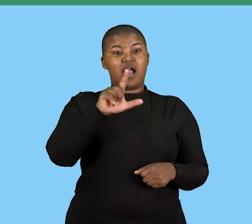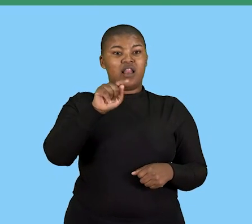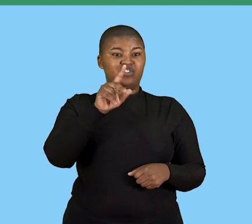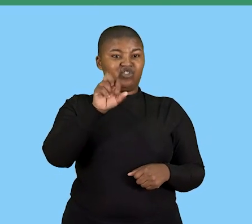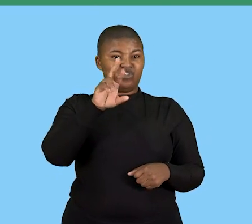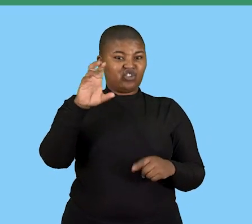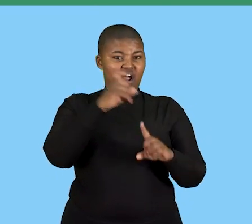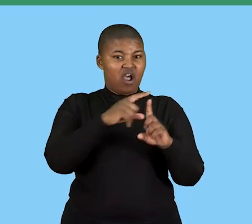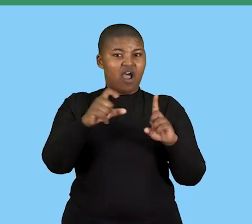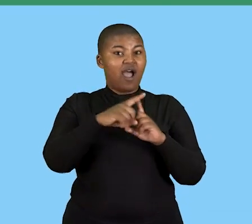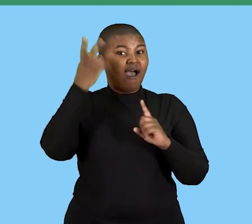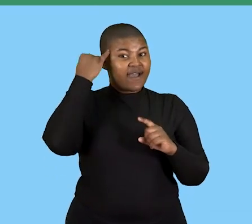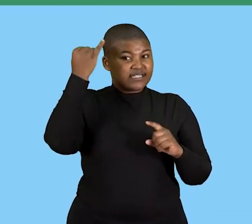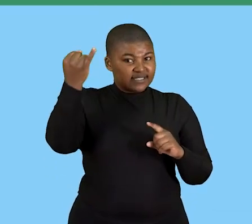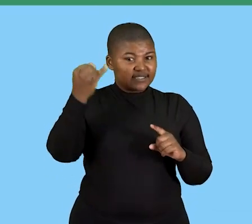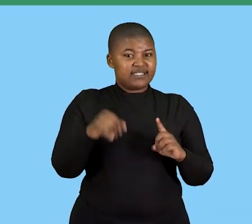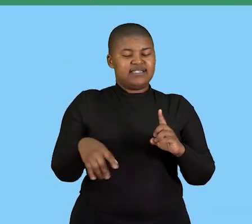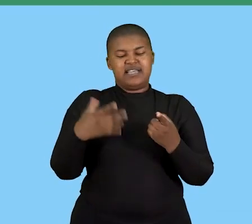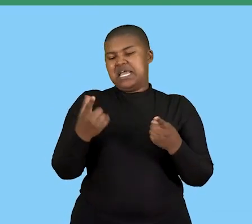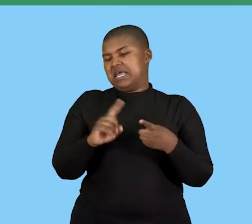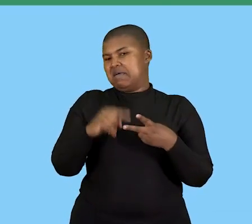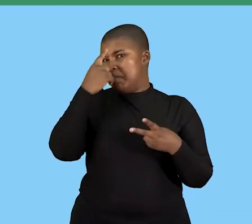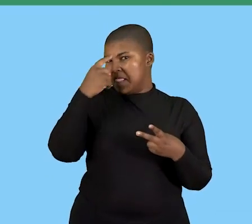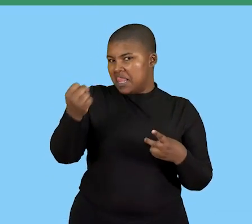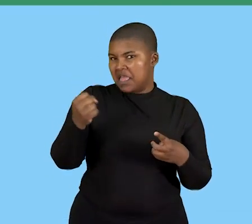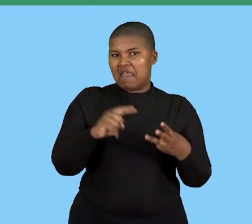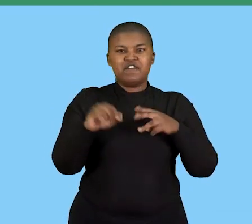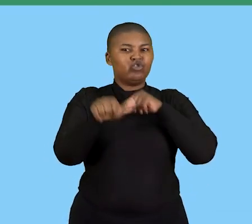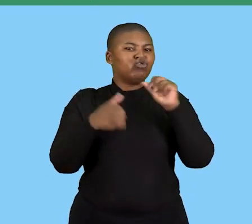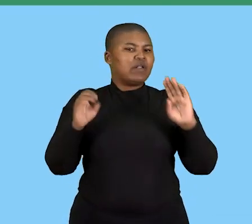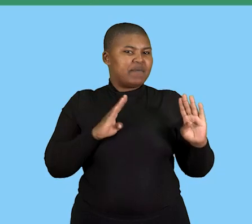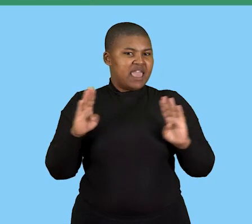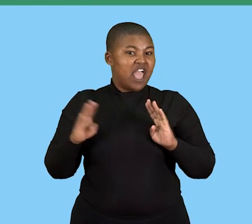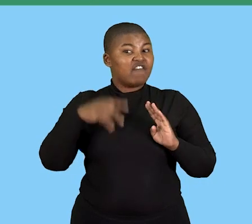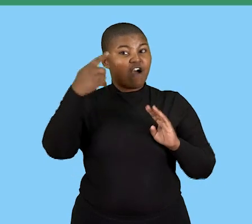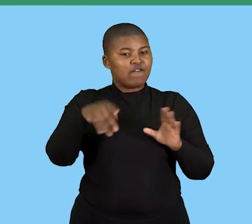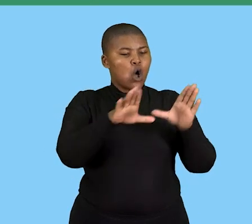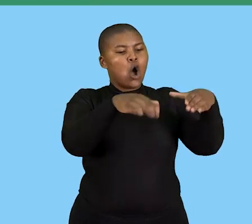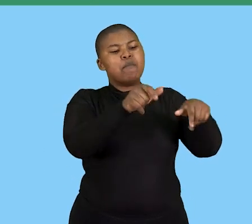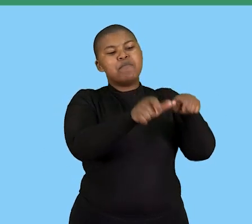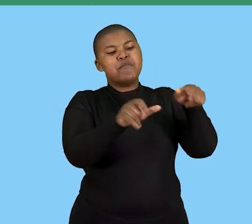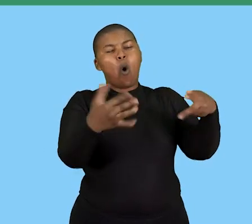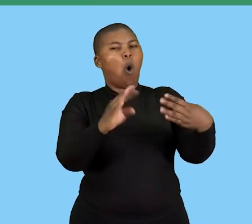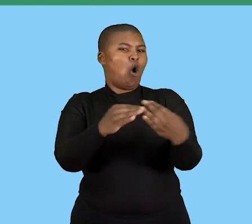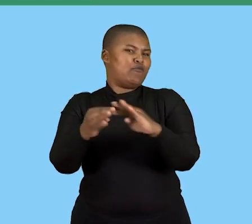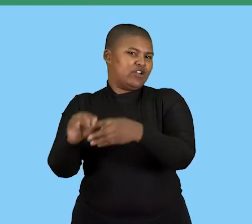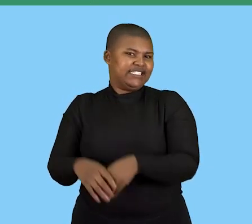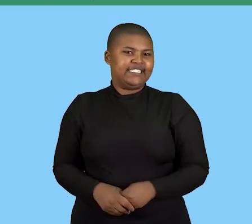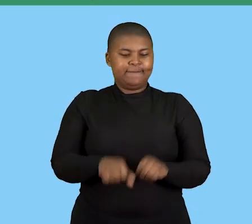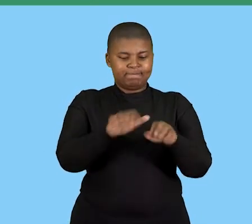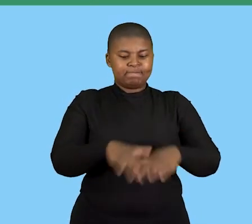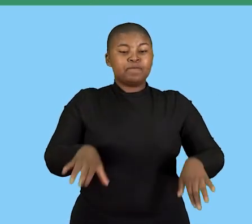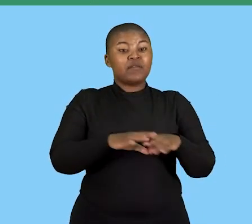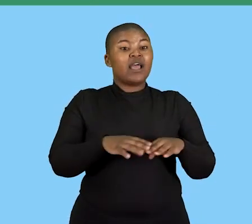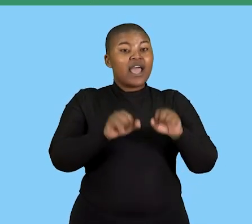which refers to ideas, customs, and social behaviors of a particular people or society. Then, we have the term